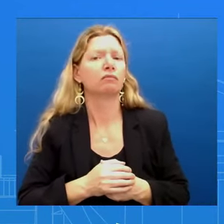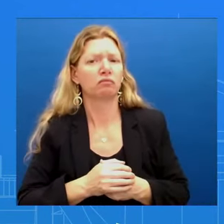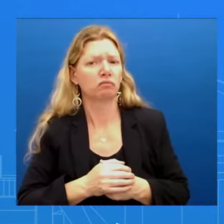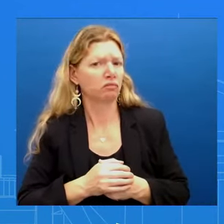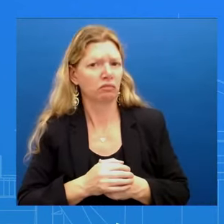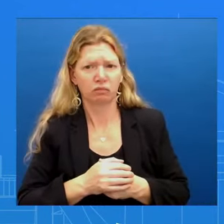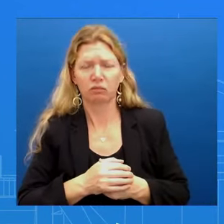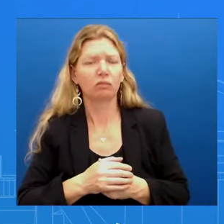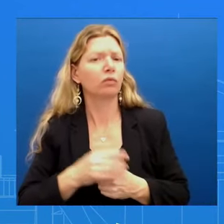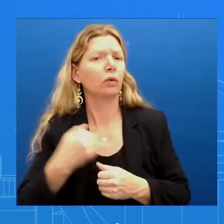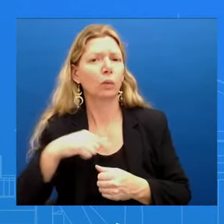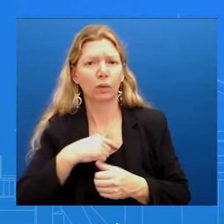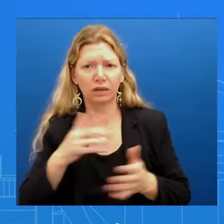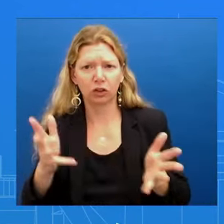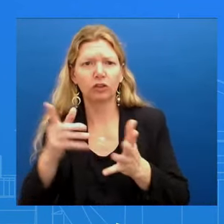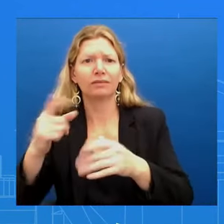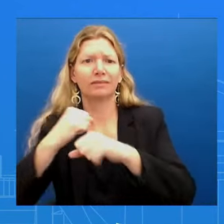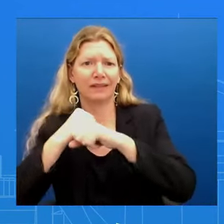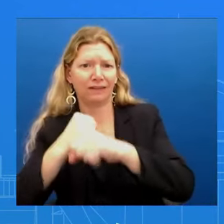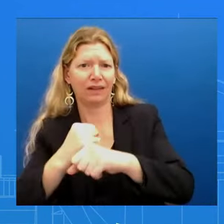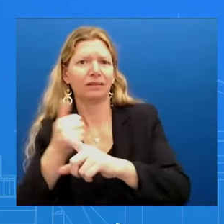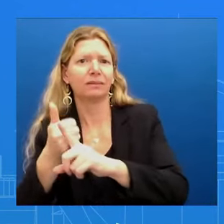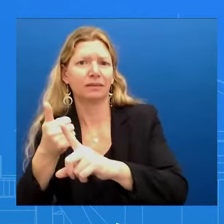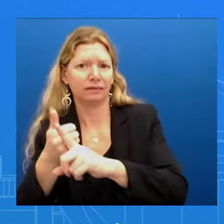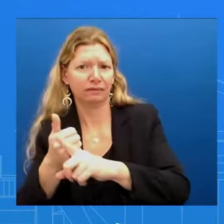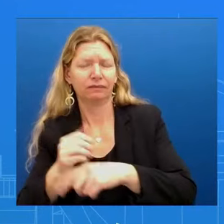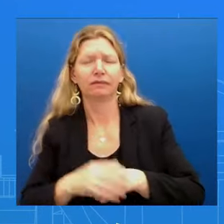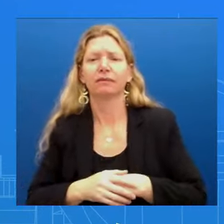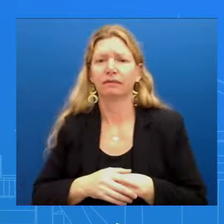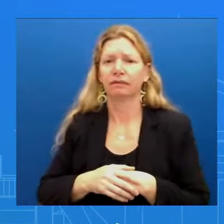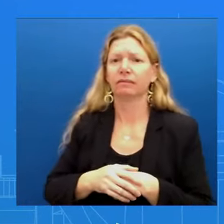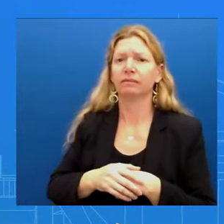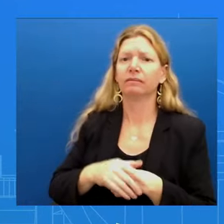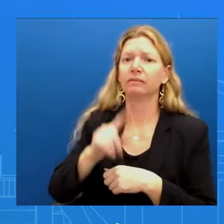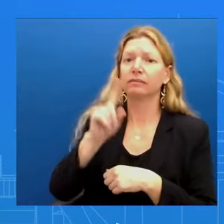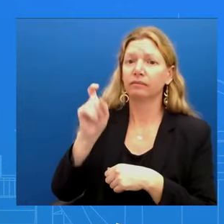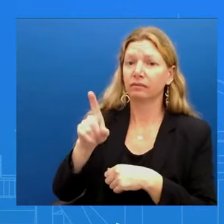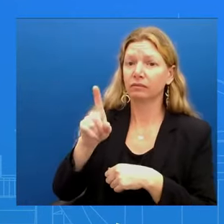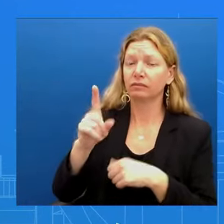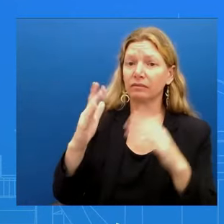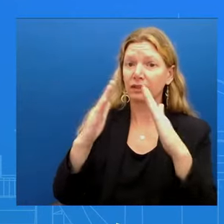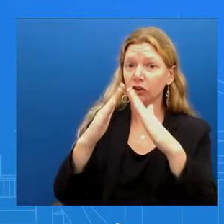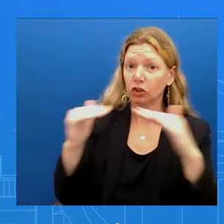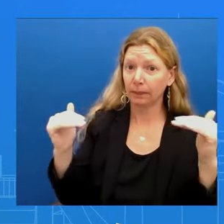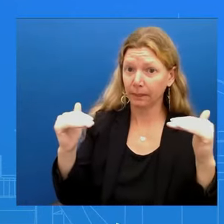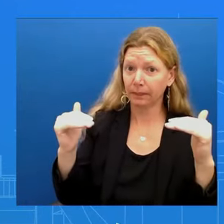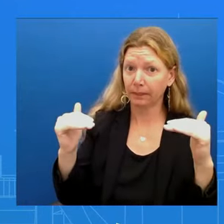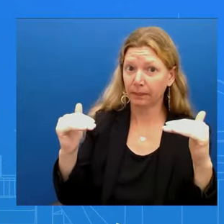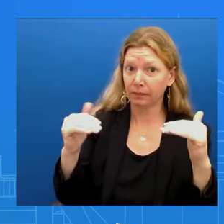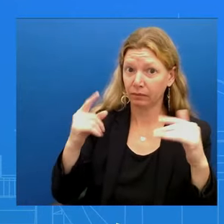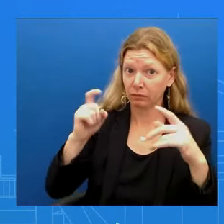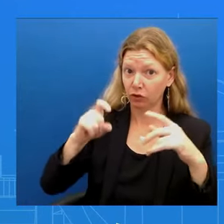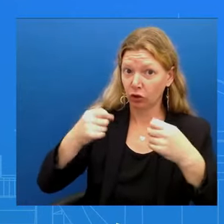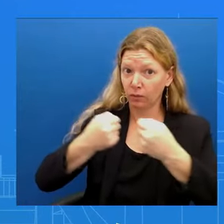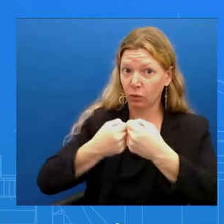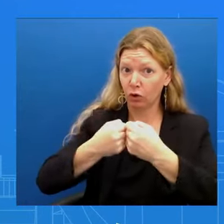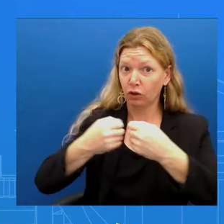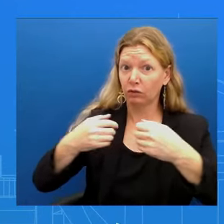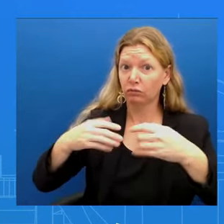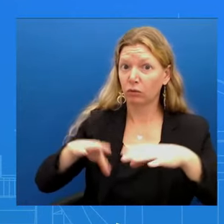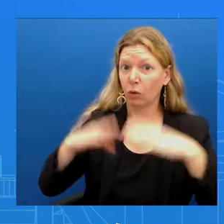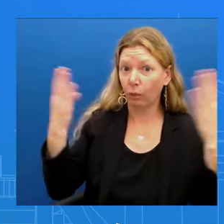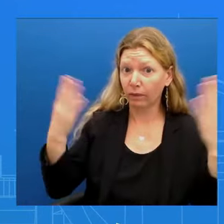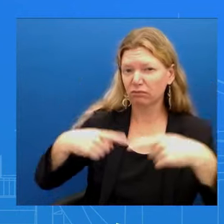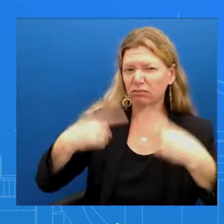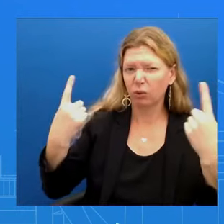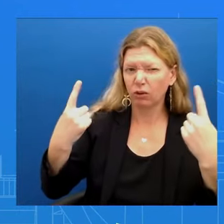Egypt should play there? Do they need to reopen their, do they need to open that border on their side in order to allow civilians to come through? Egypt